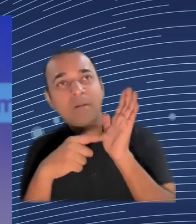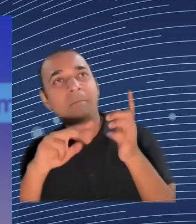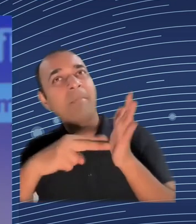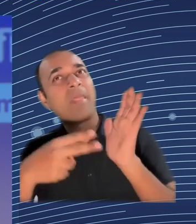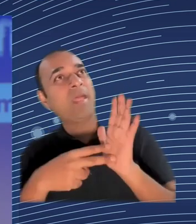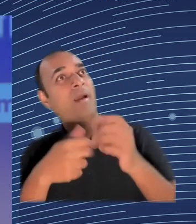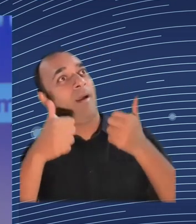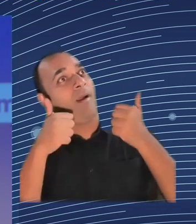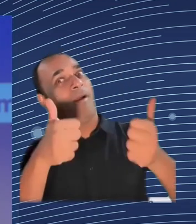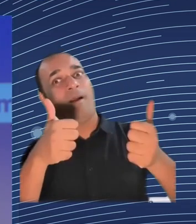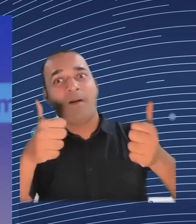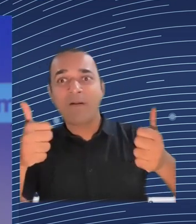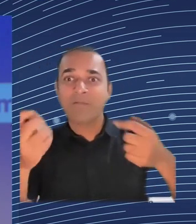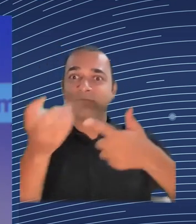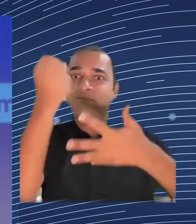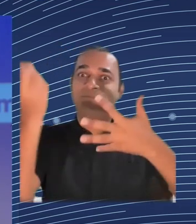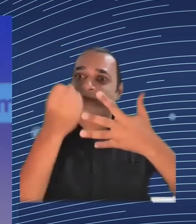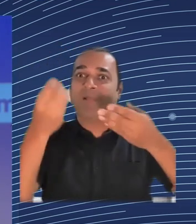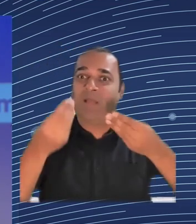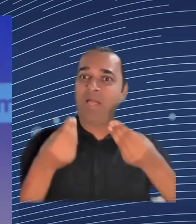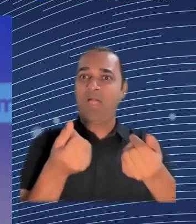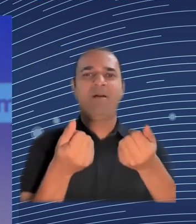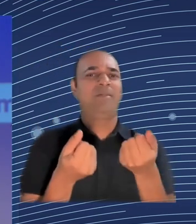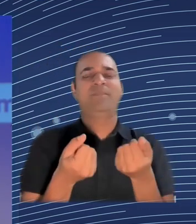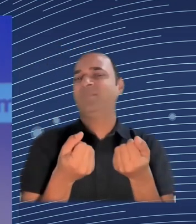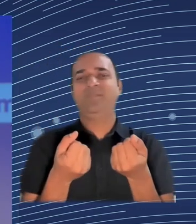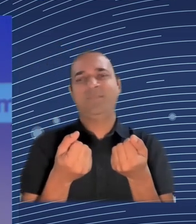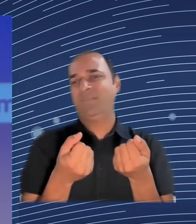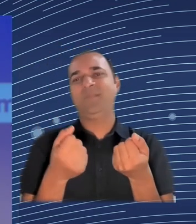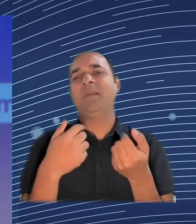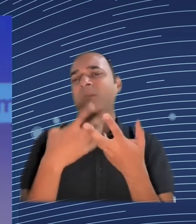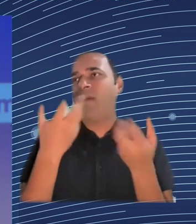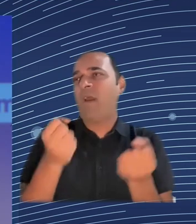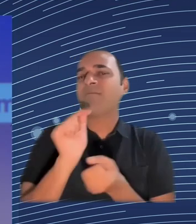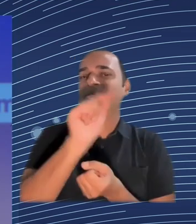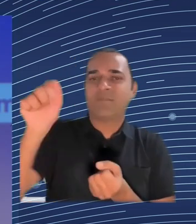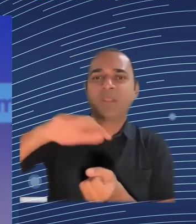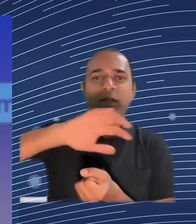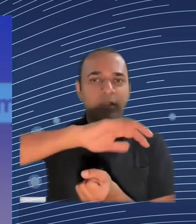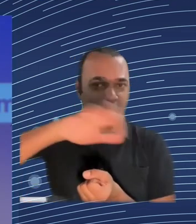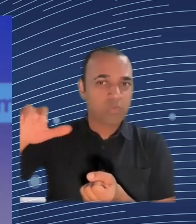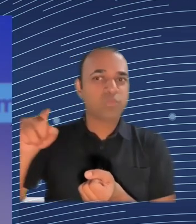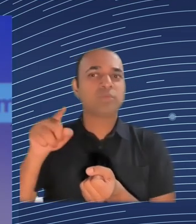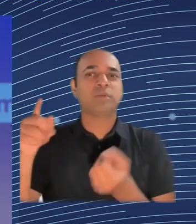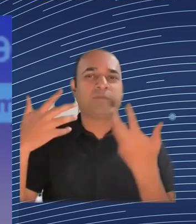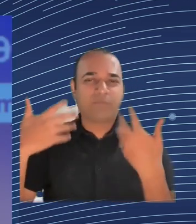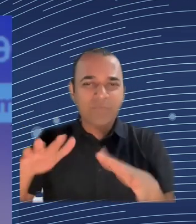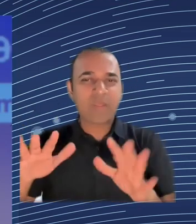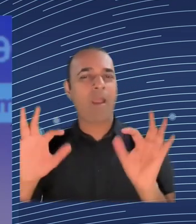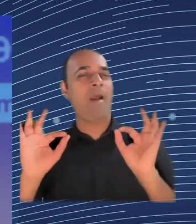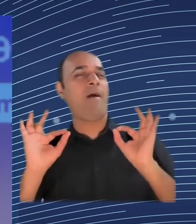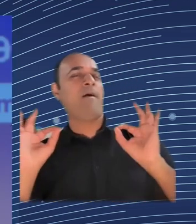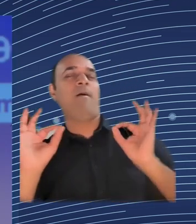so, what we need is to focus much more on how we integrate the different axis of the policy,